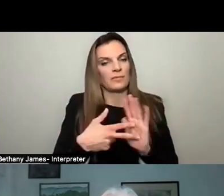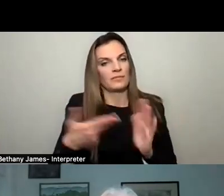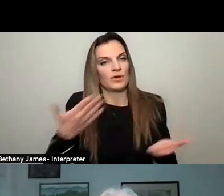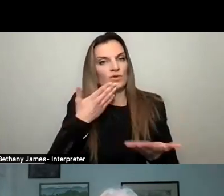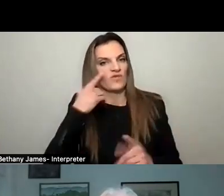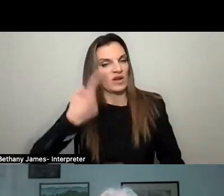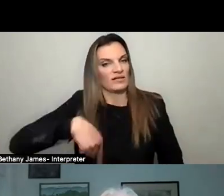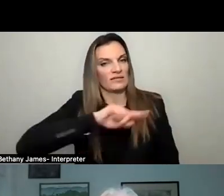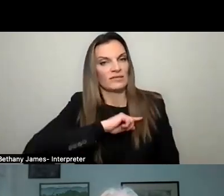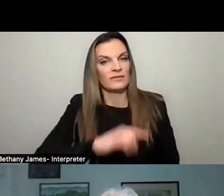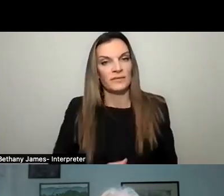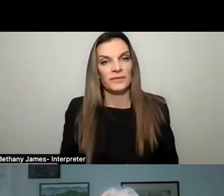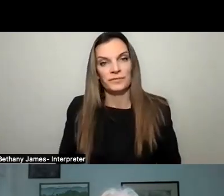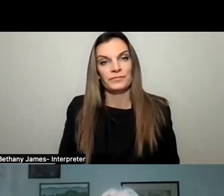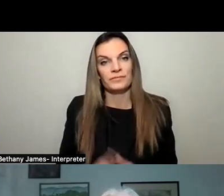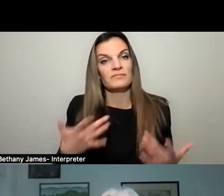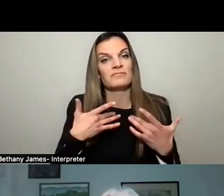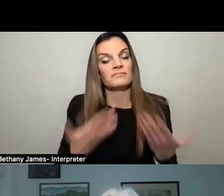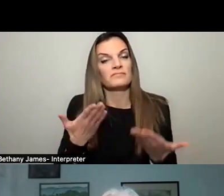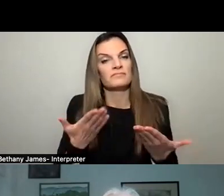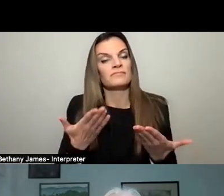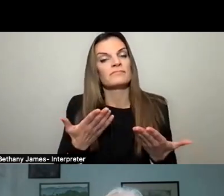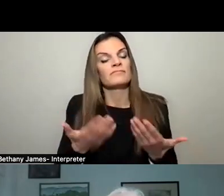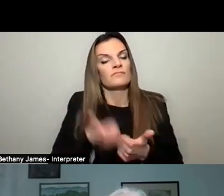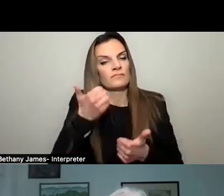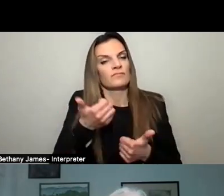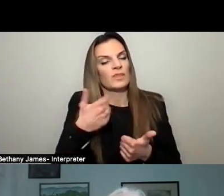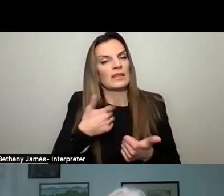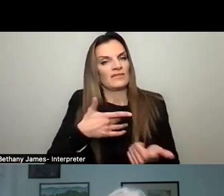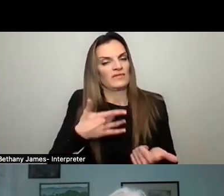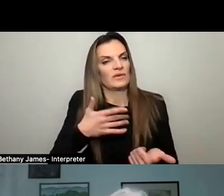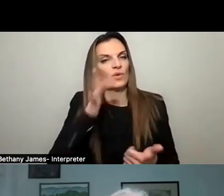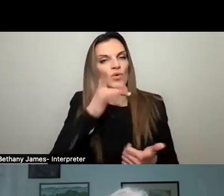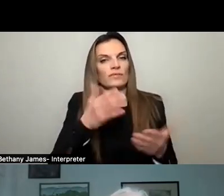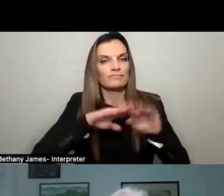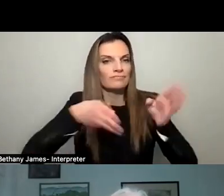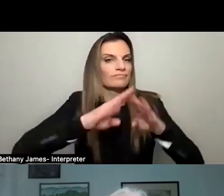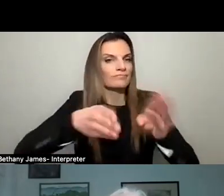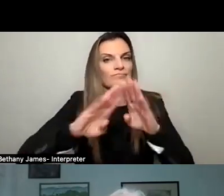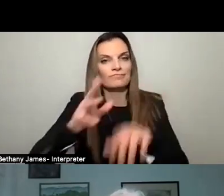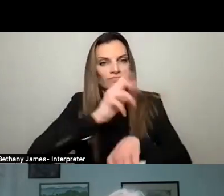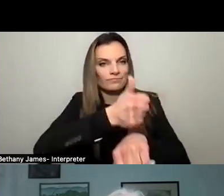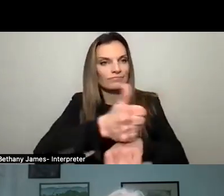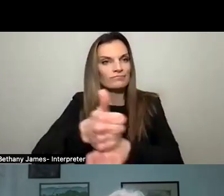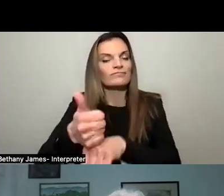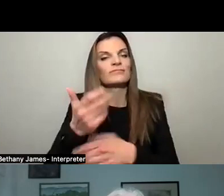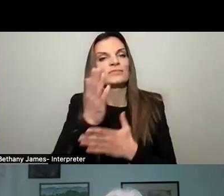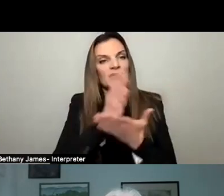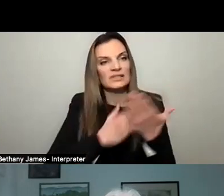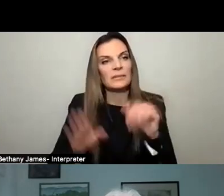It is likely to be mostly residential and slight and maybe a small component of commercial.